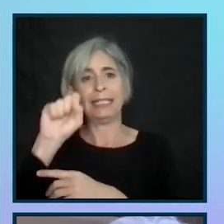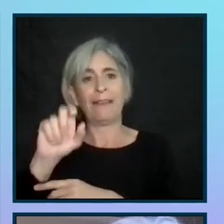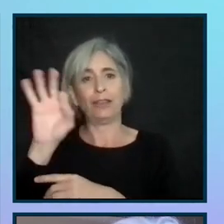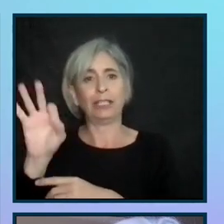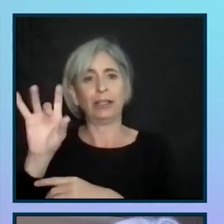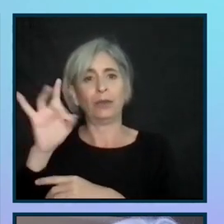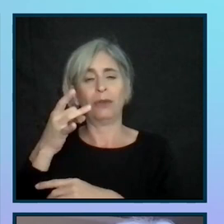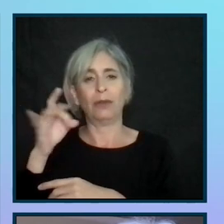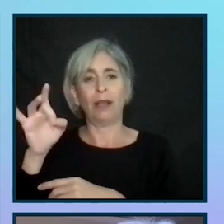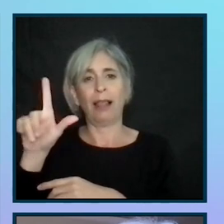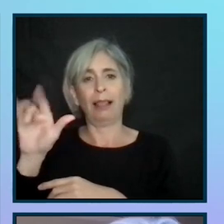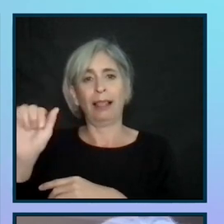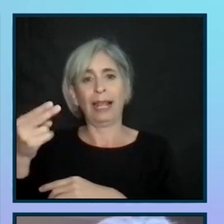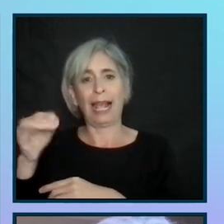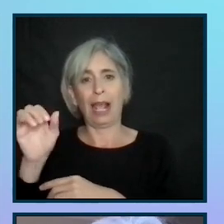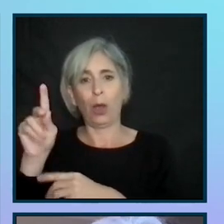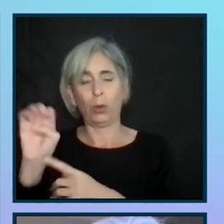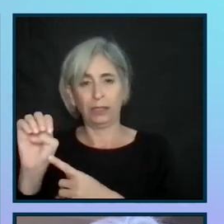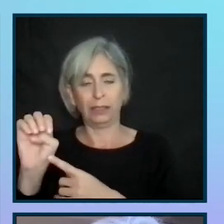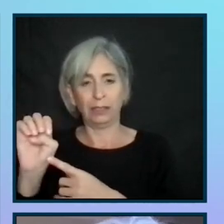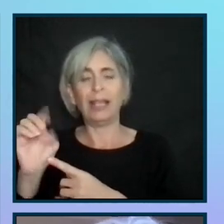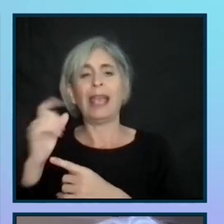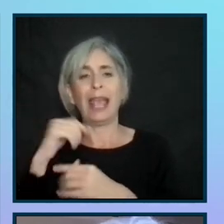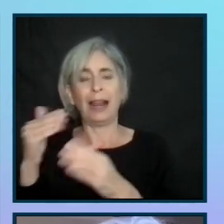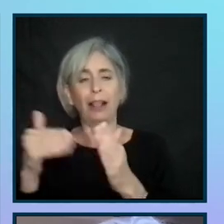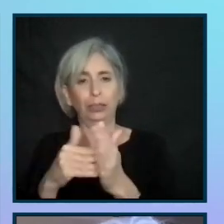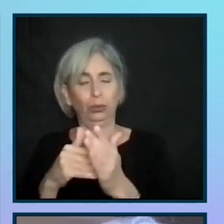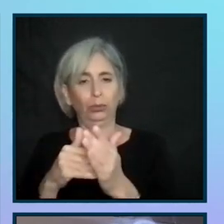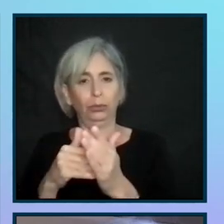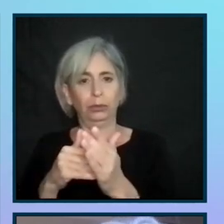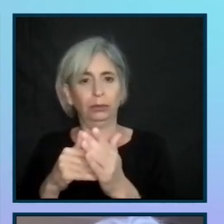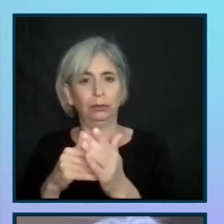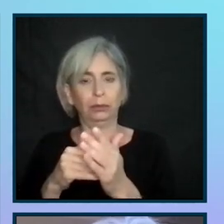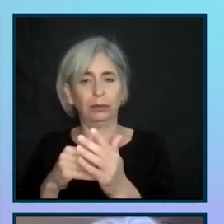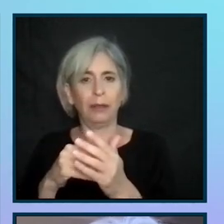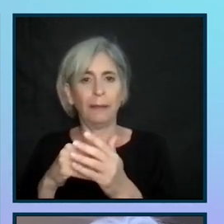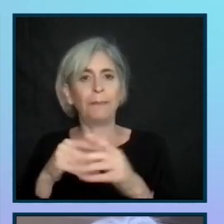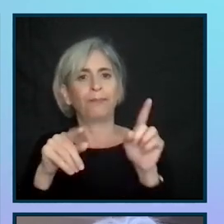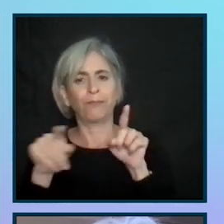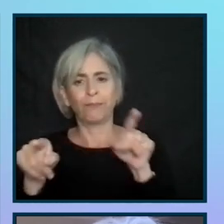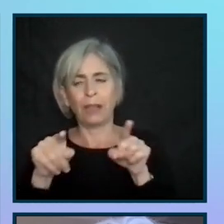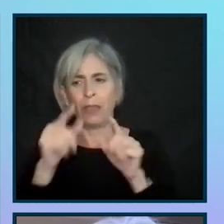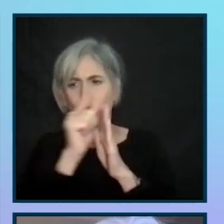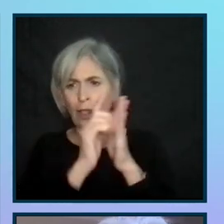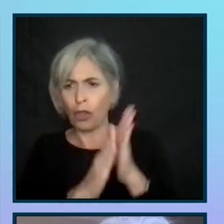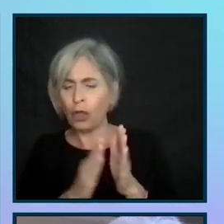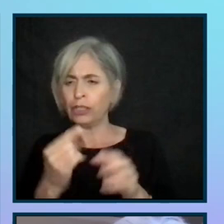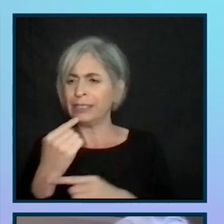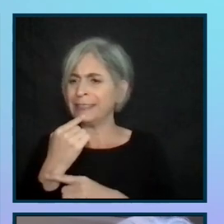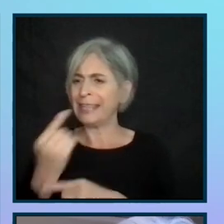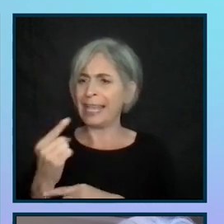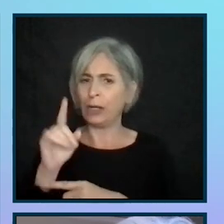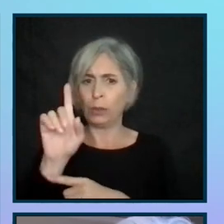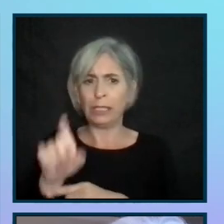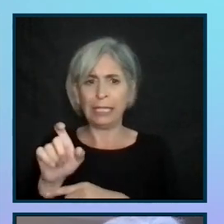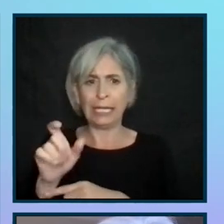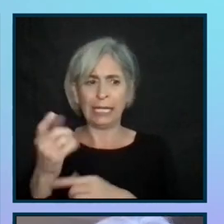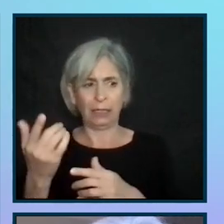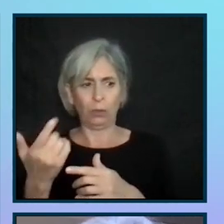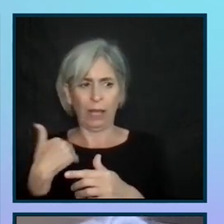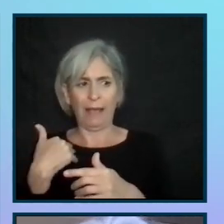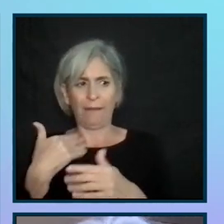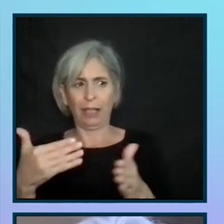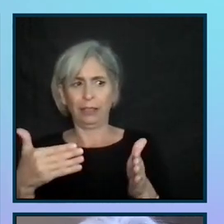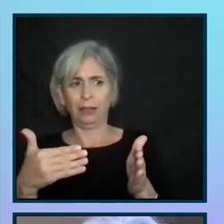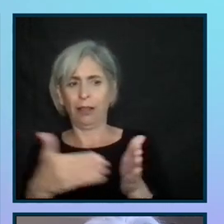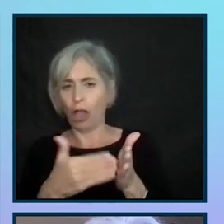but, and my hat is off to both ADP and the Lighthouse and their lawyers, they said, okay, we needed this lawsuit. And I